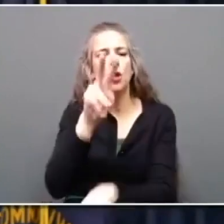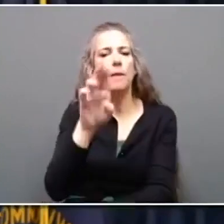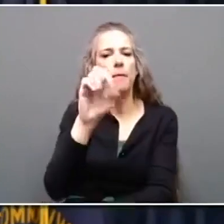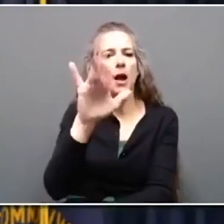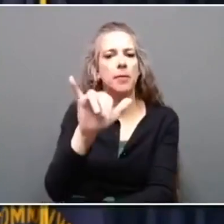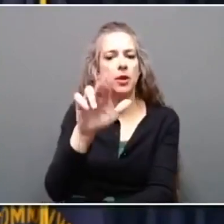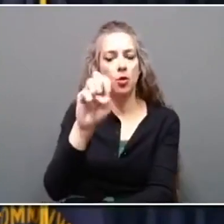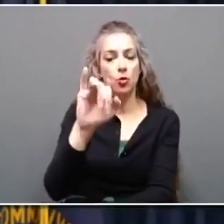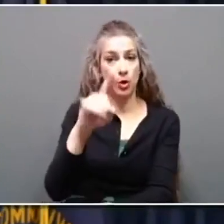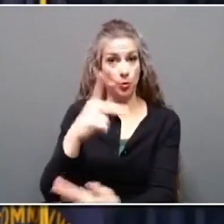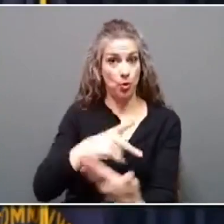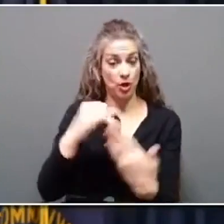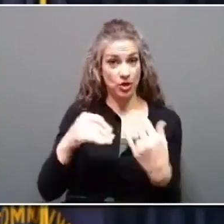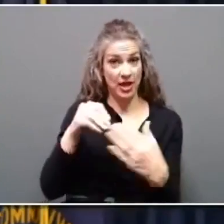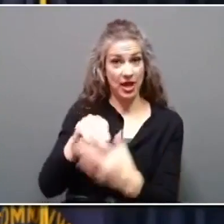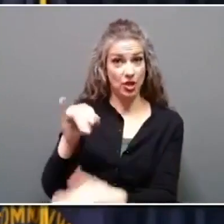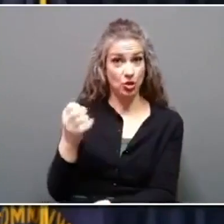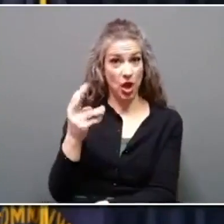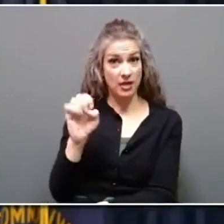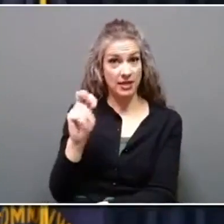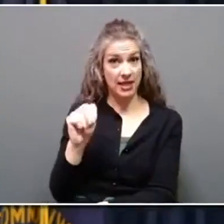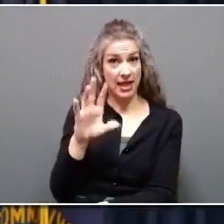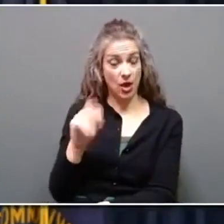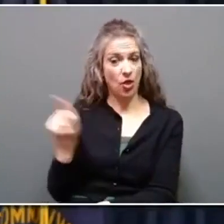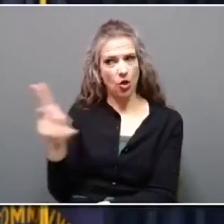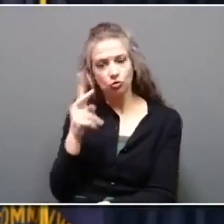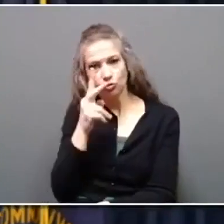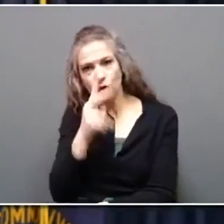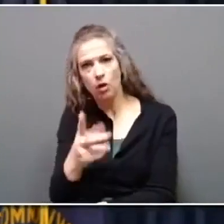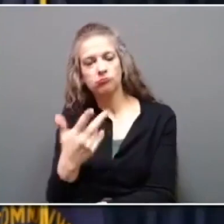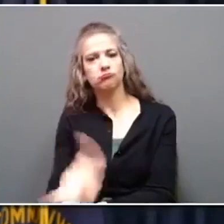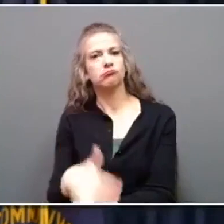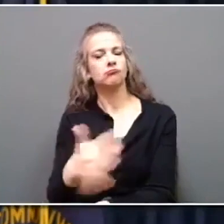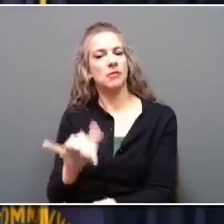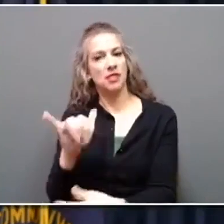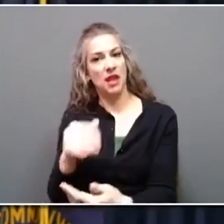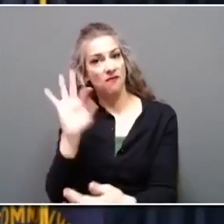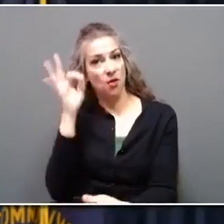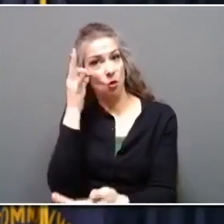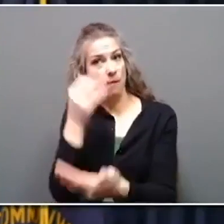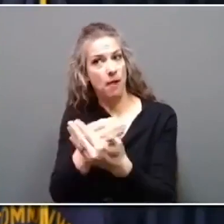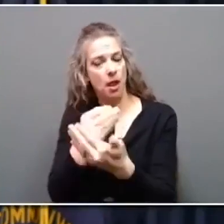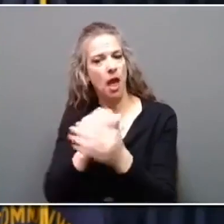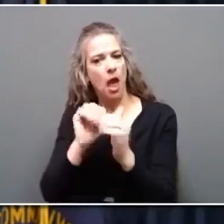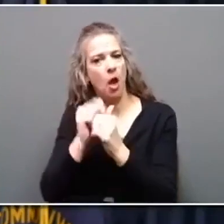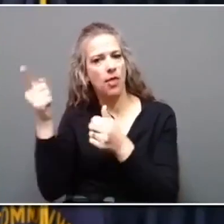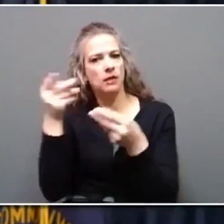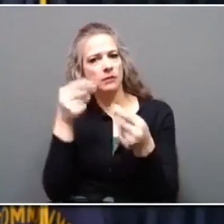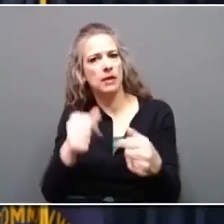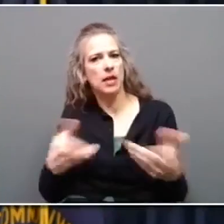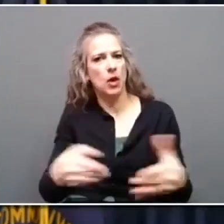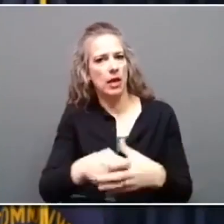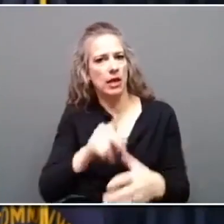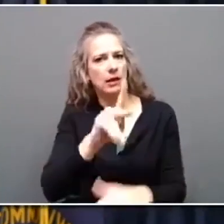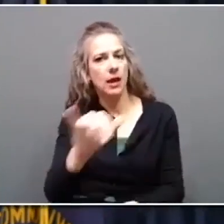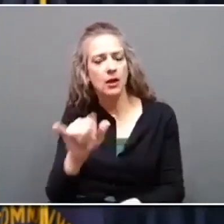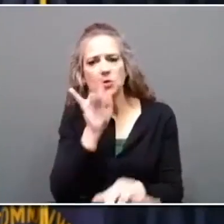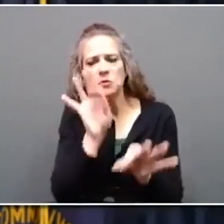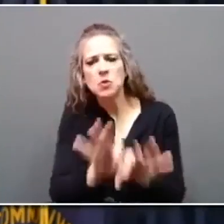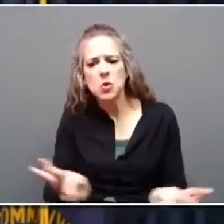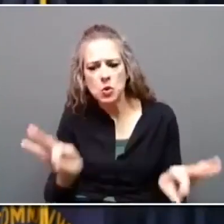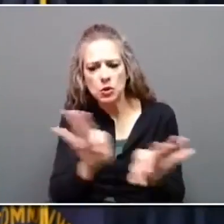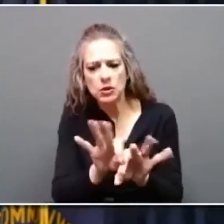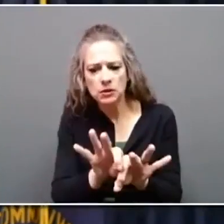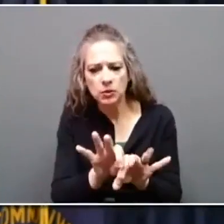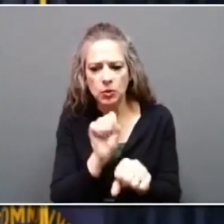County, and they got to see firsthand how these federal dollars are being used in Kentucky for such important work. And